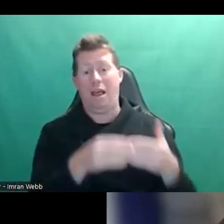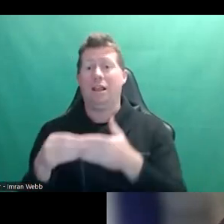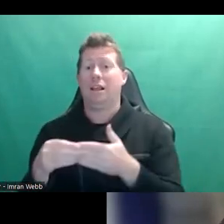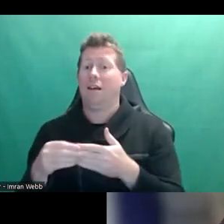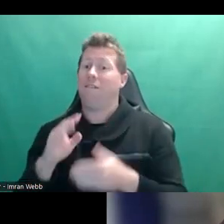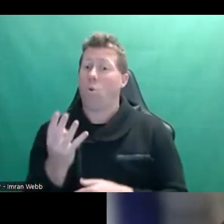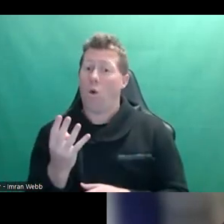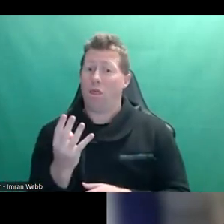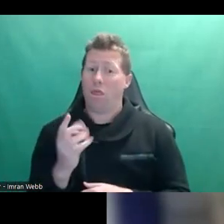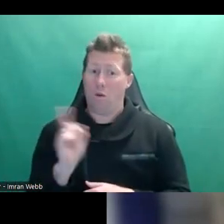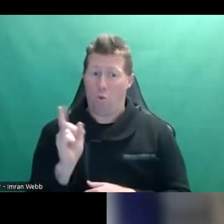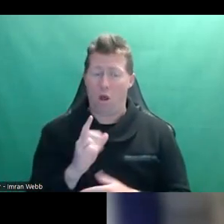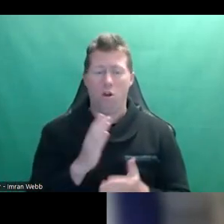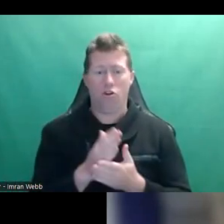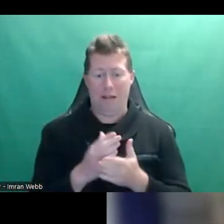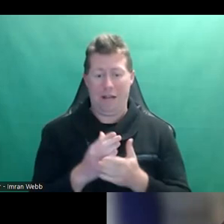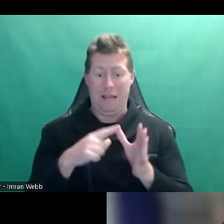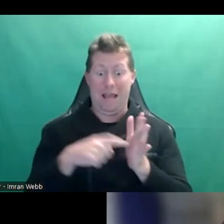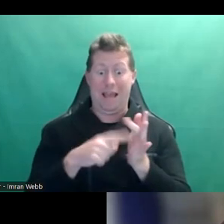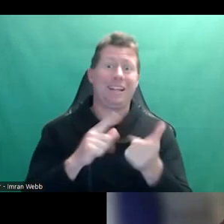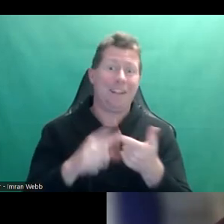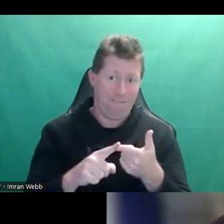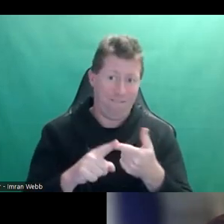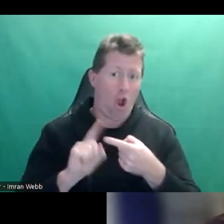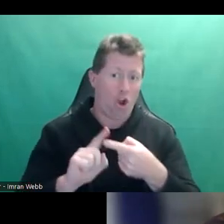is that it's active and ongoing.